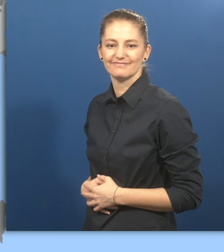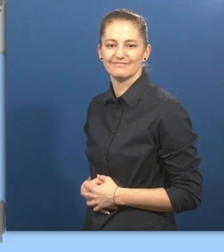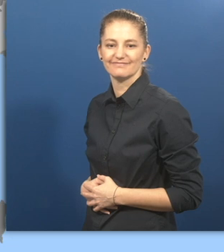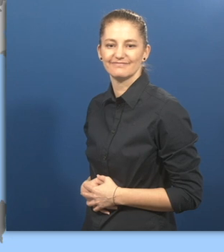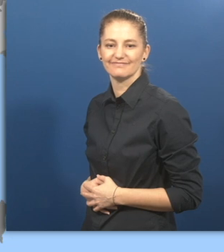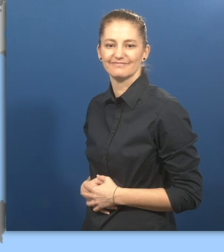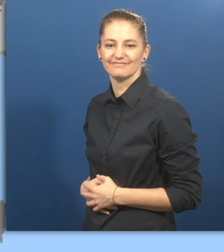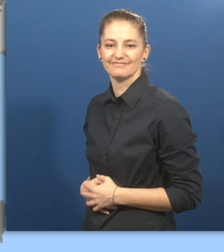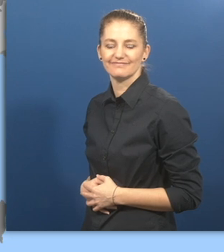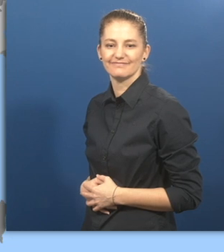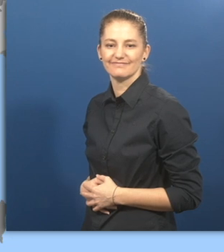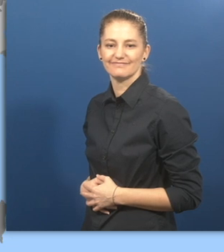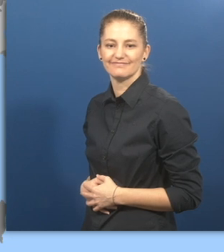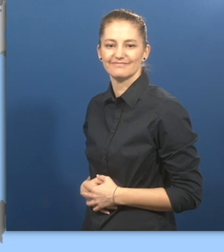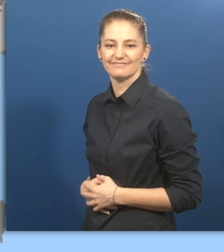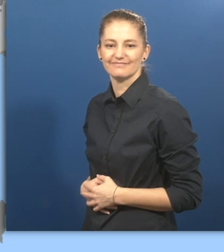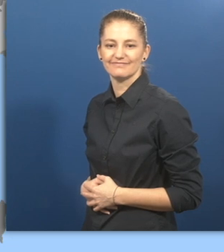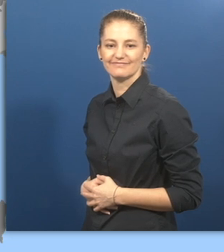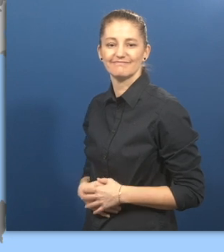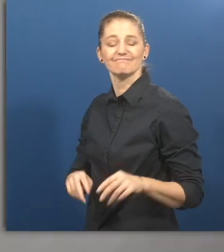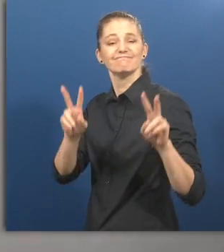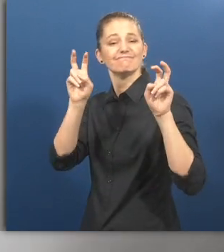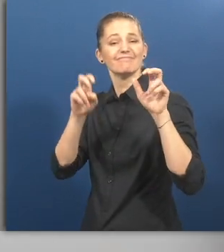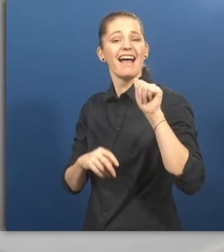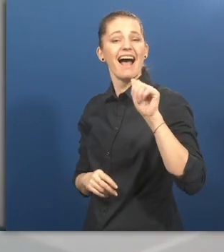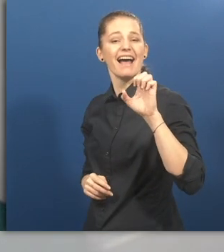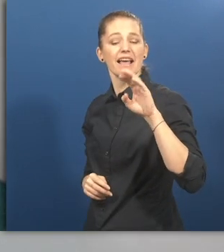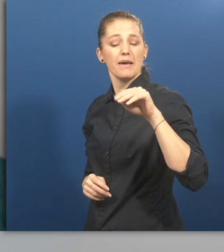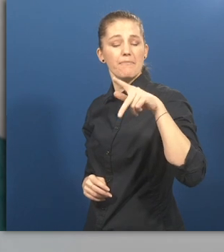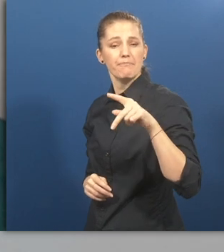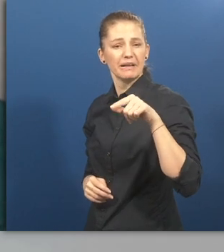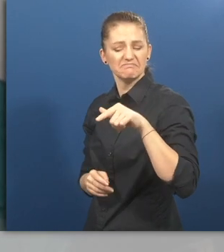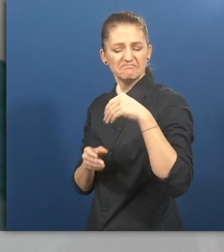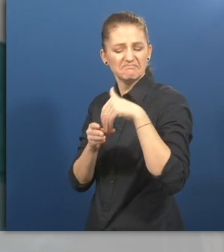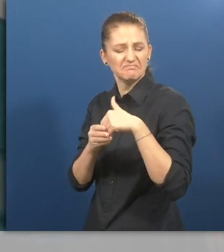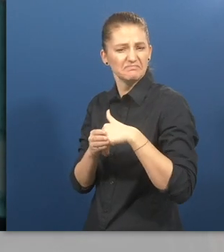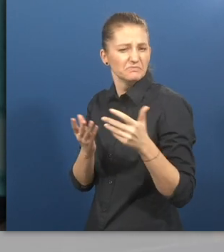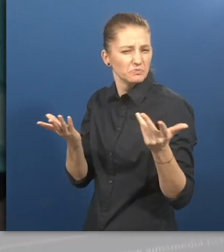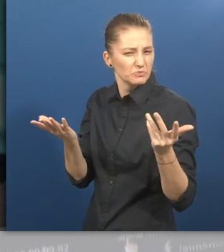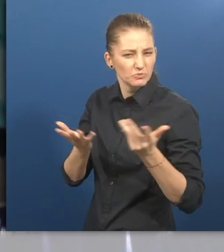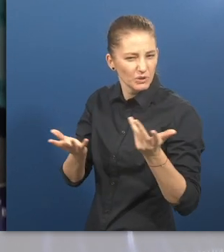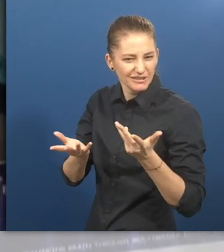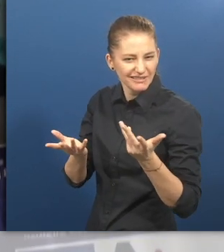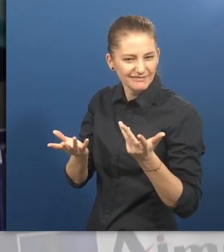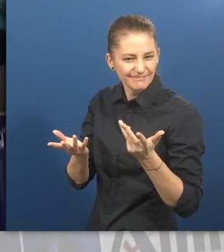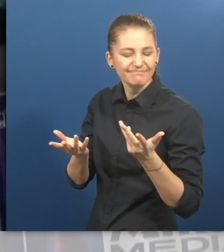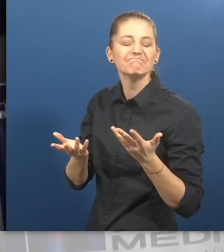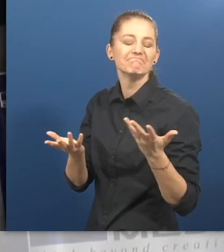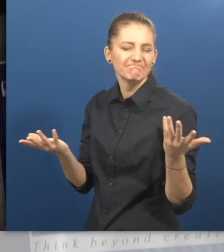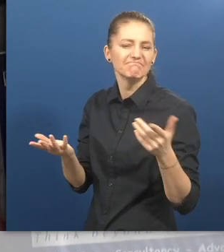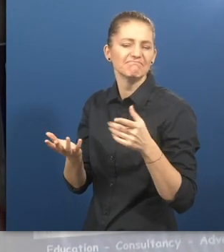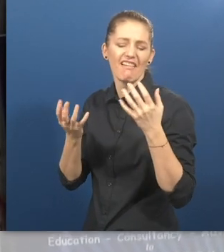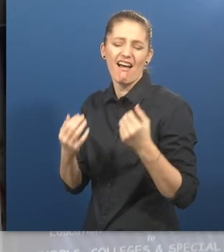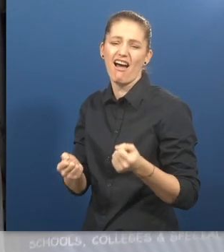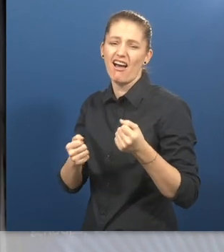media and entertainment sector. An Asian map. What is AEMP about? First interview Rakesh